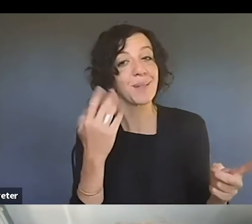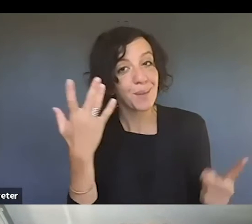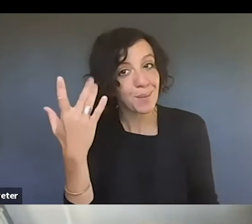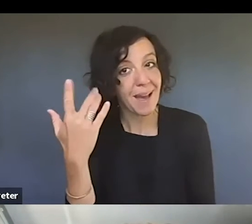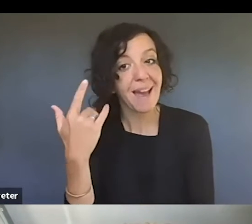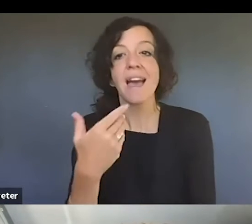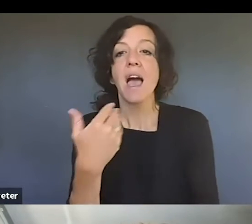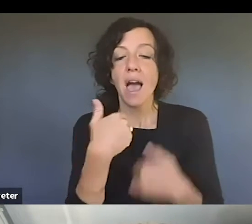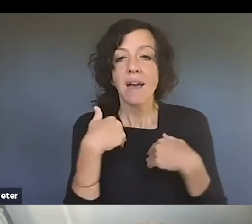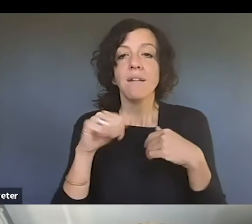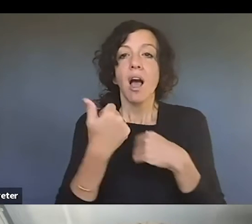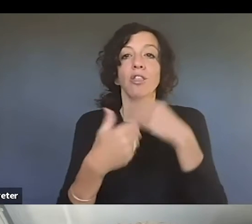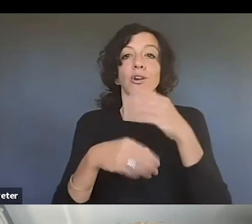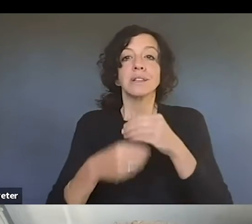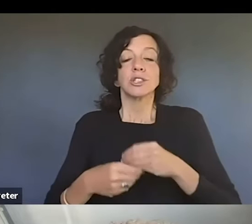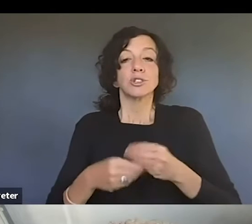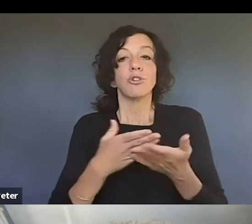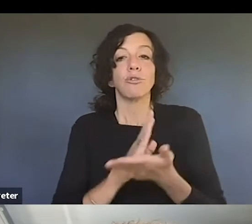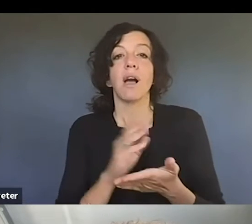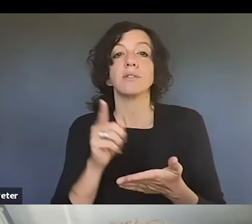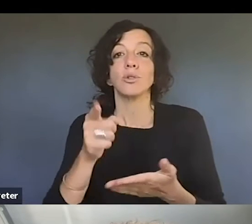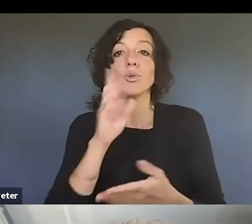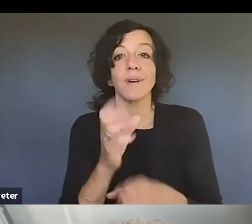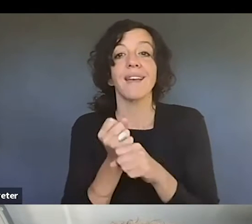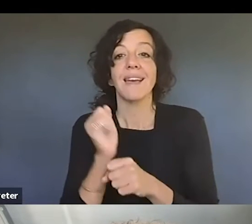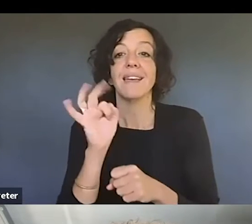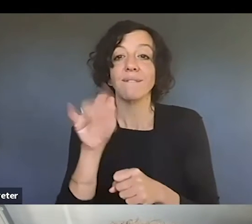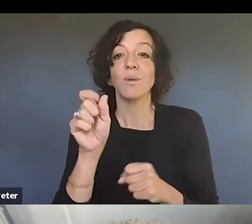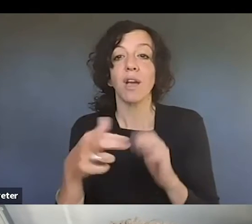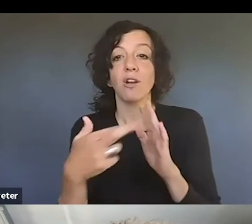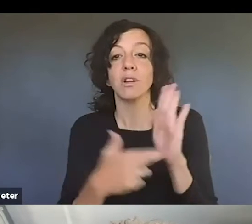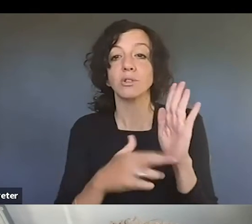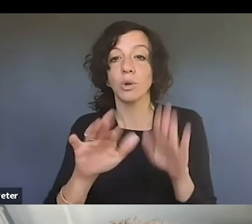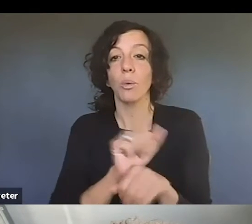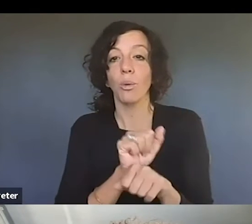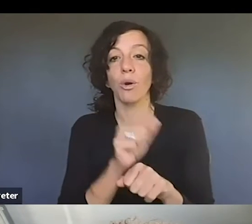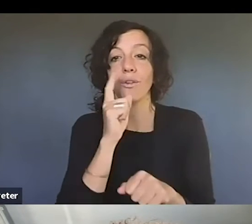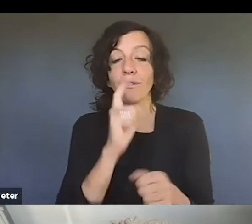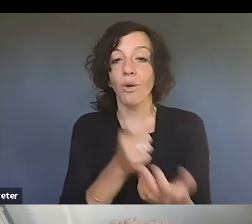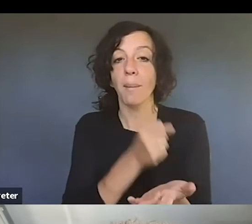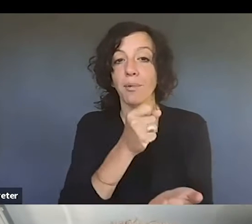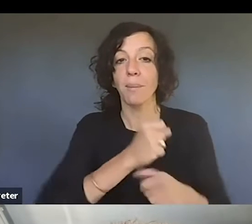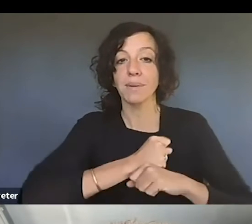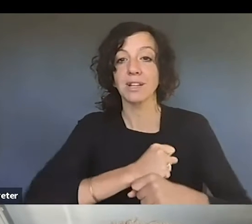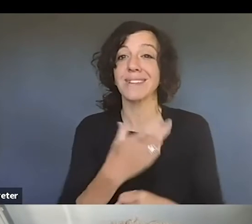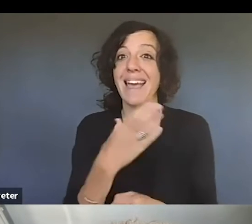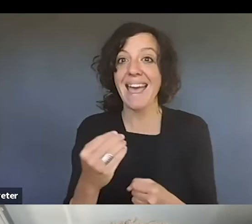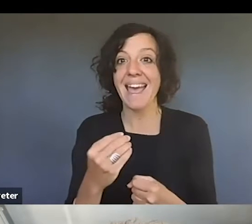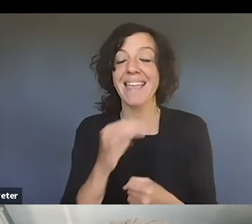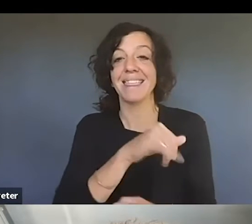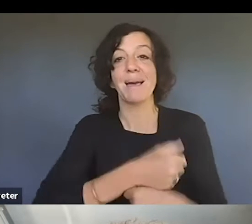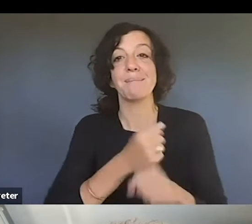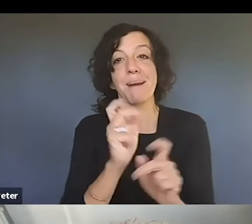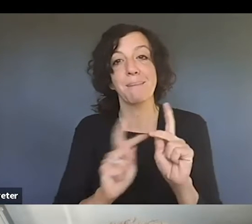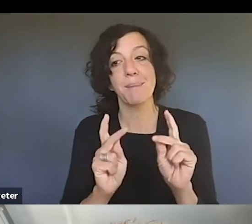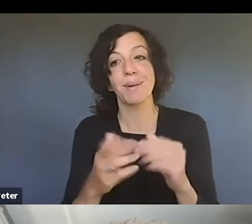additional rights that you gain by registering a work for copyright protection. And it also makes it easier for people to find you if they want